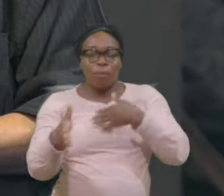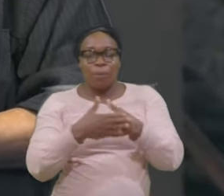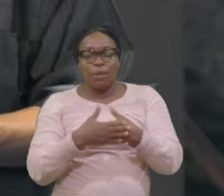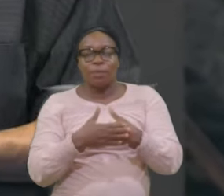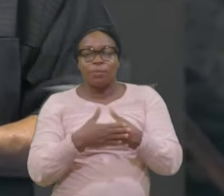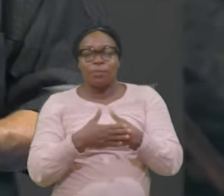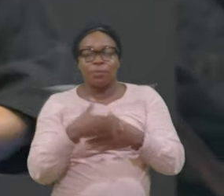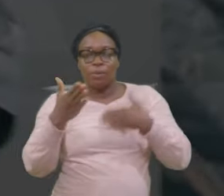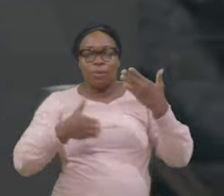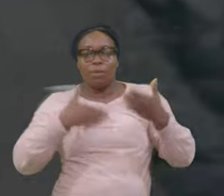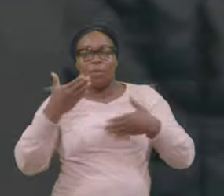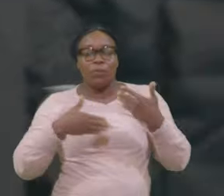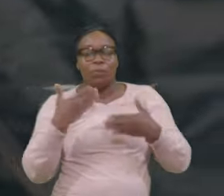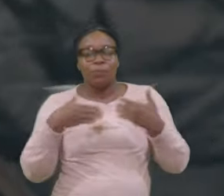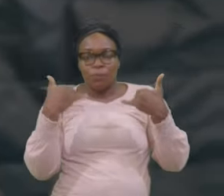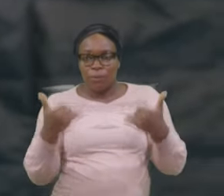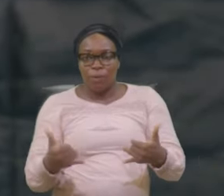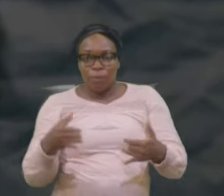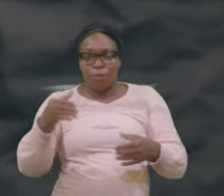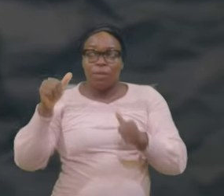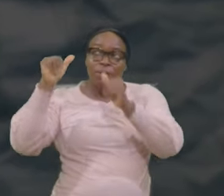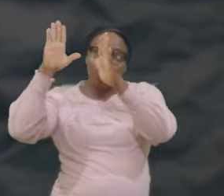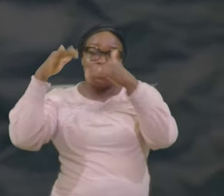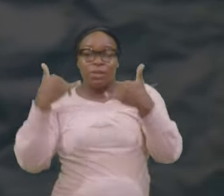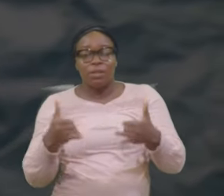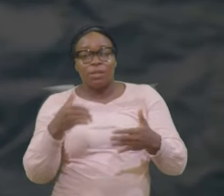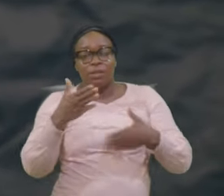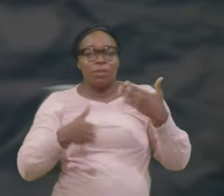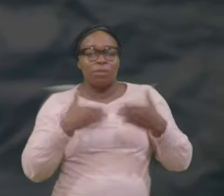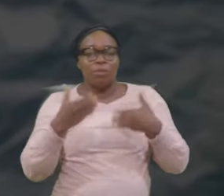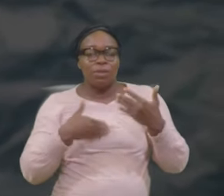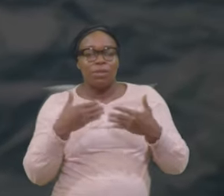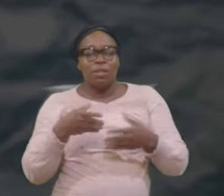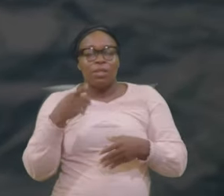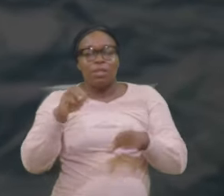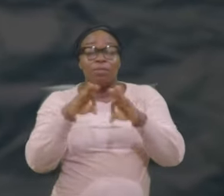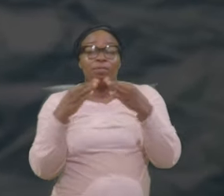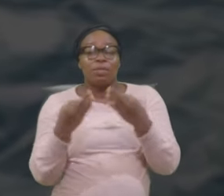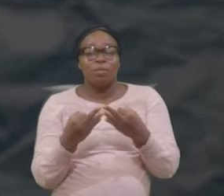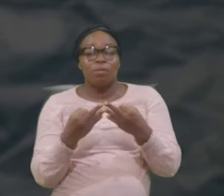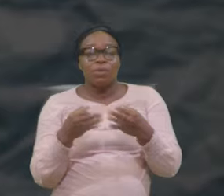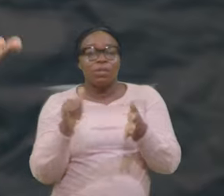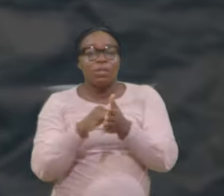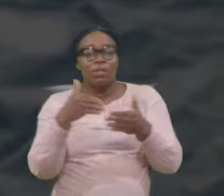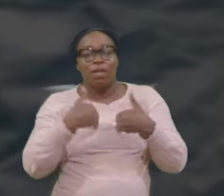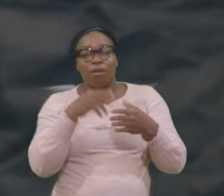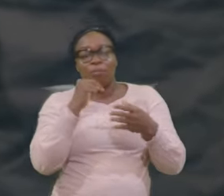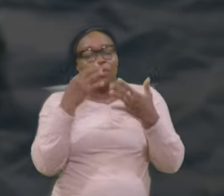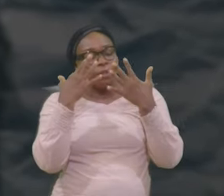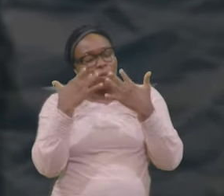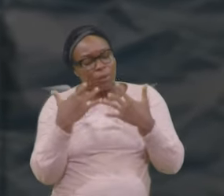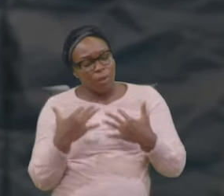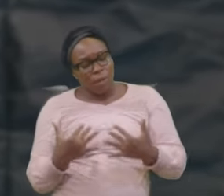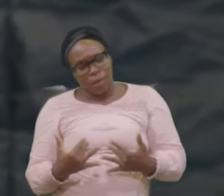Your family That has been Hanging their heads Look at this boy And we took him To